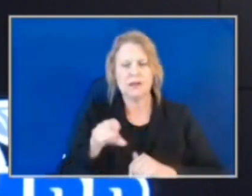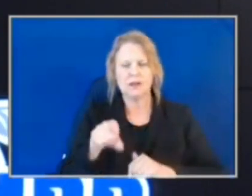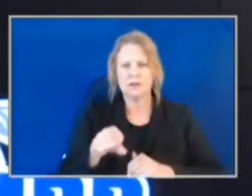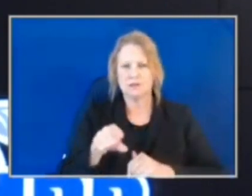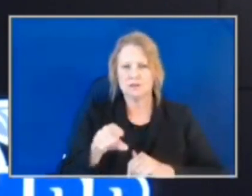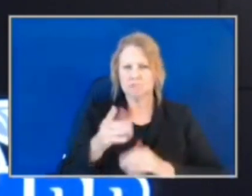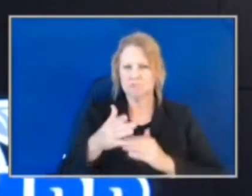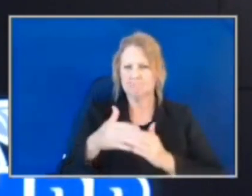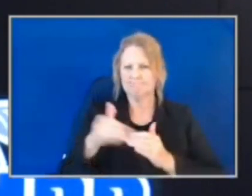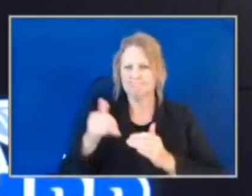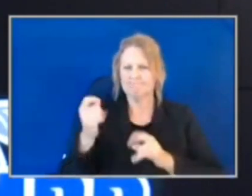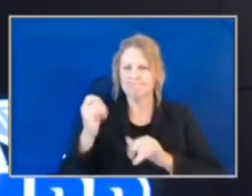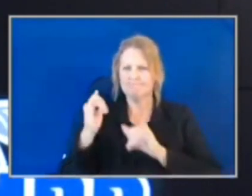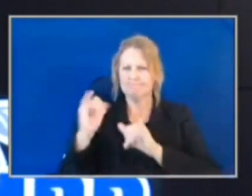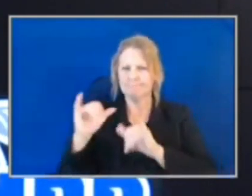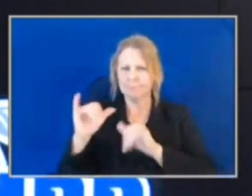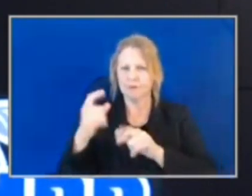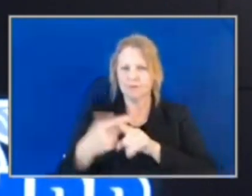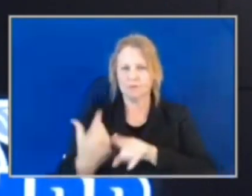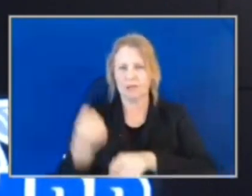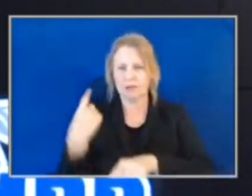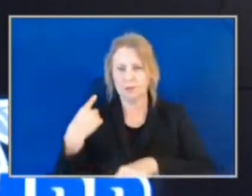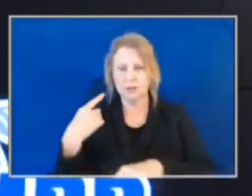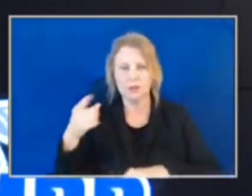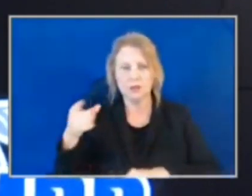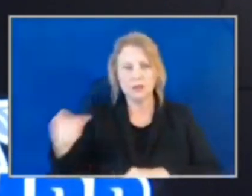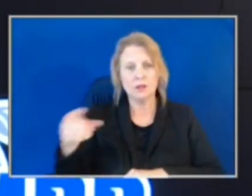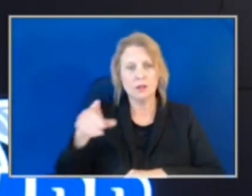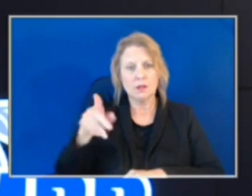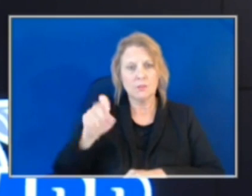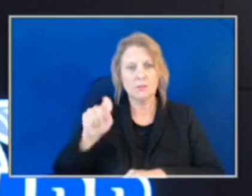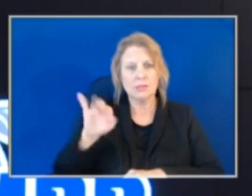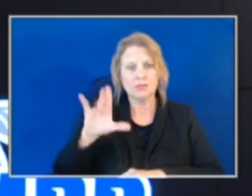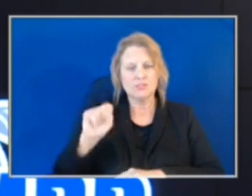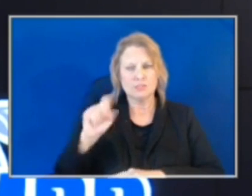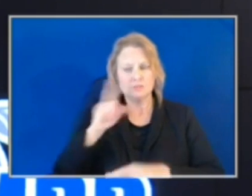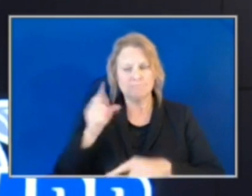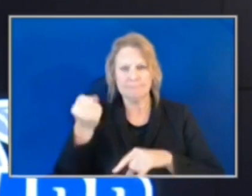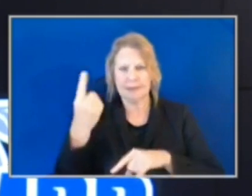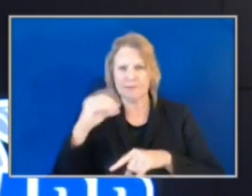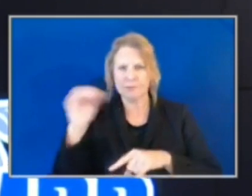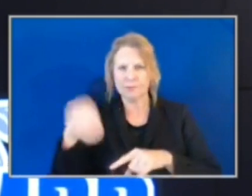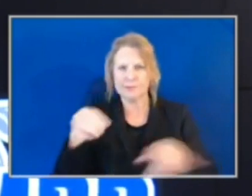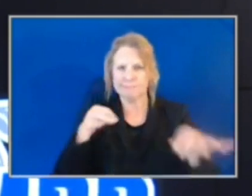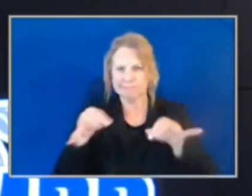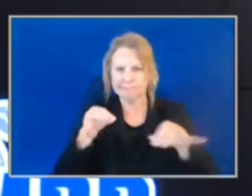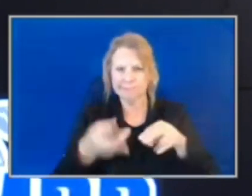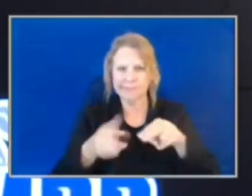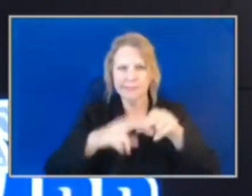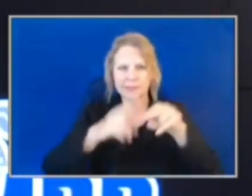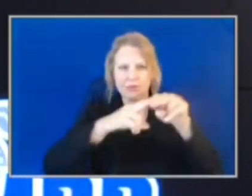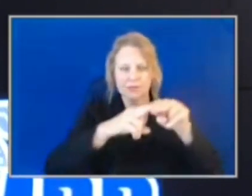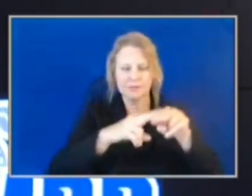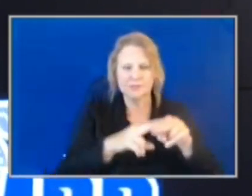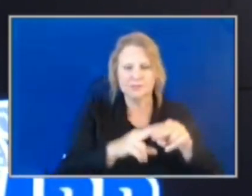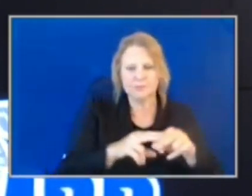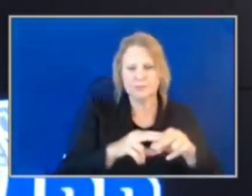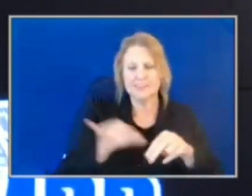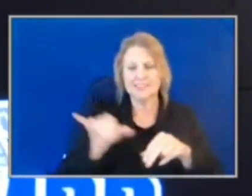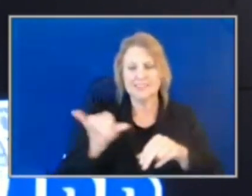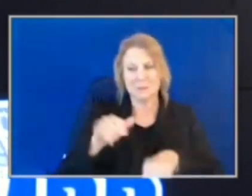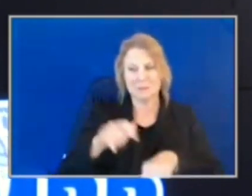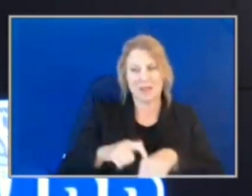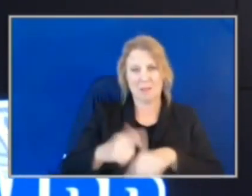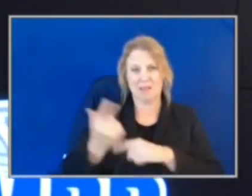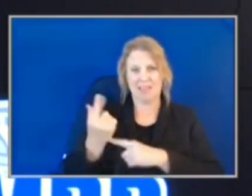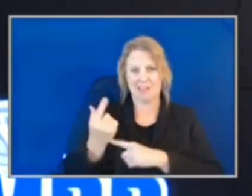As you heard Lieutenant Petras point out, there's been an 11 percent increase in overall crime this quarter compared to the same period last year. While the